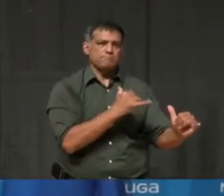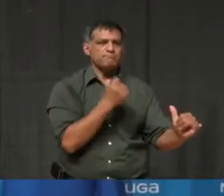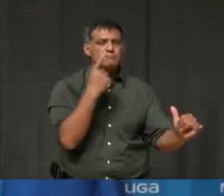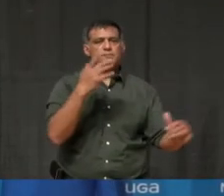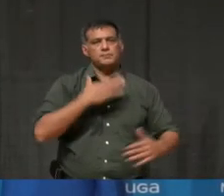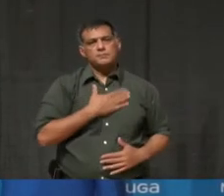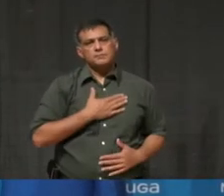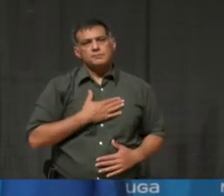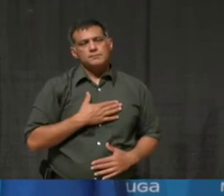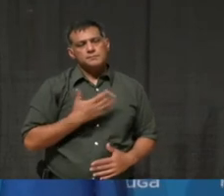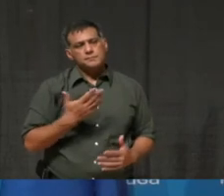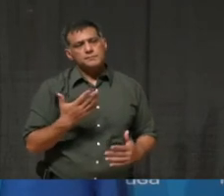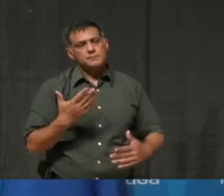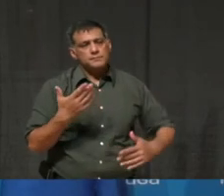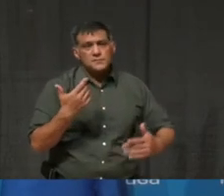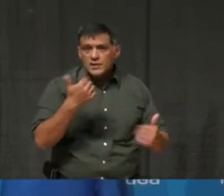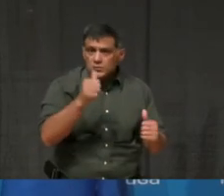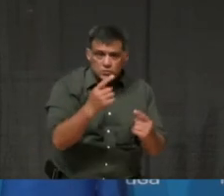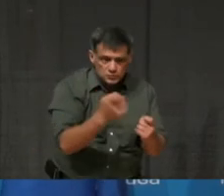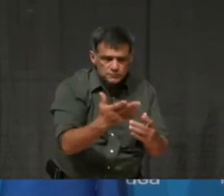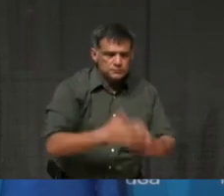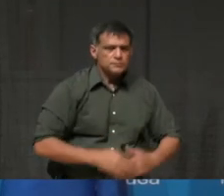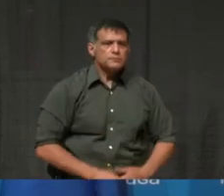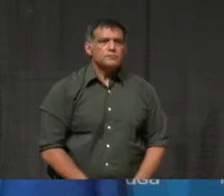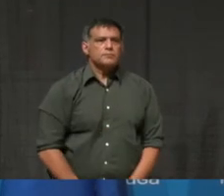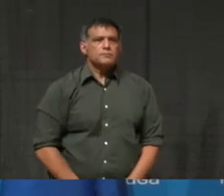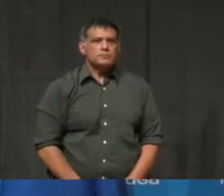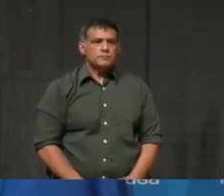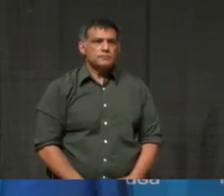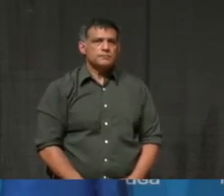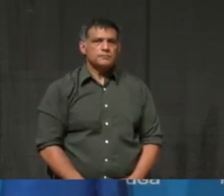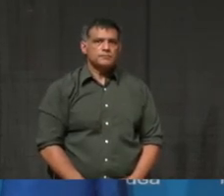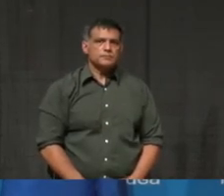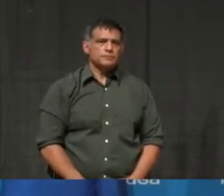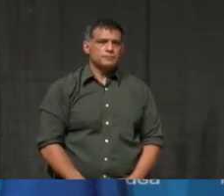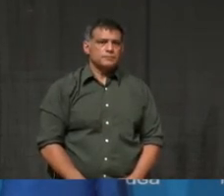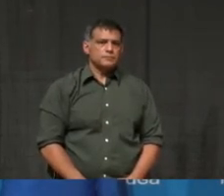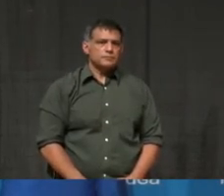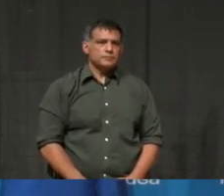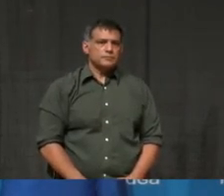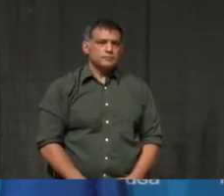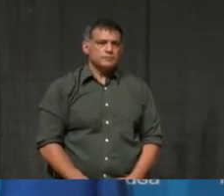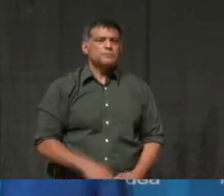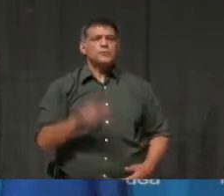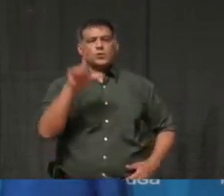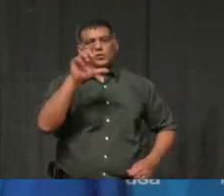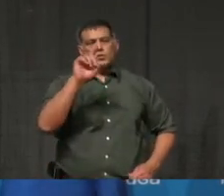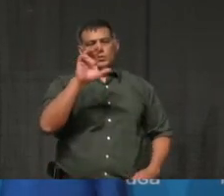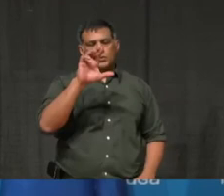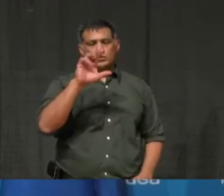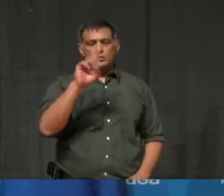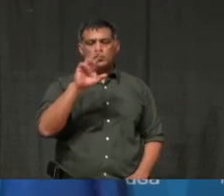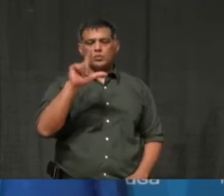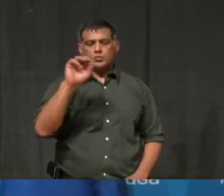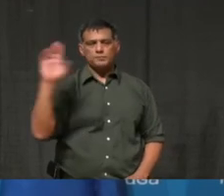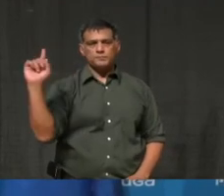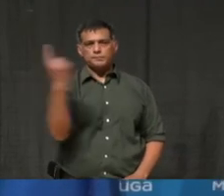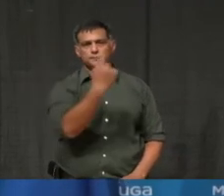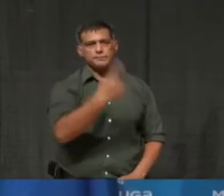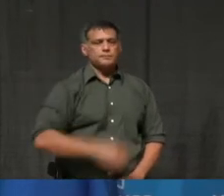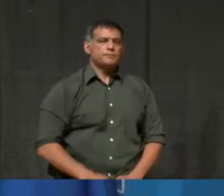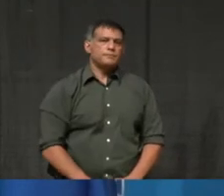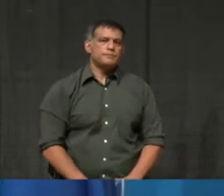A follow up? Dr. Lowe, please. Yeah, we'll call Dr. Lowe for you. Thank you. Thank you, Mayor. Thank you.